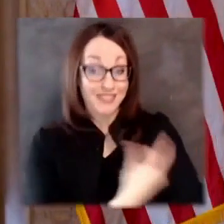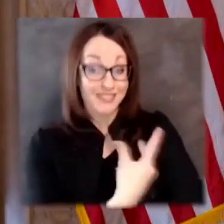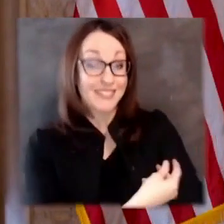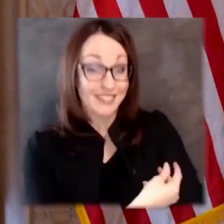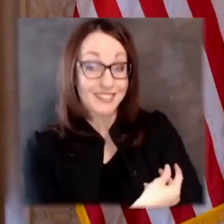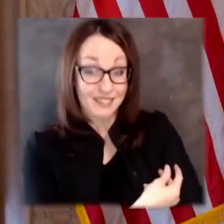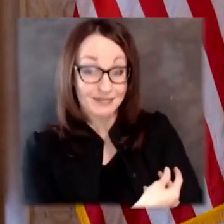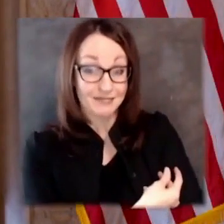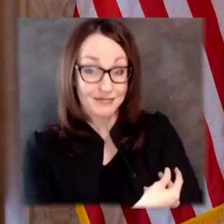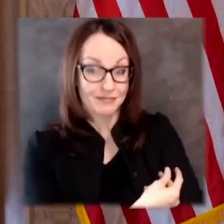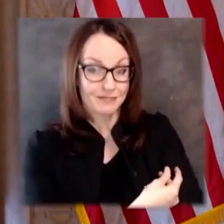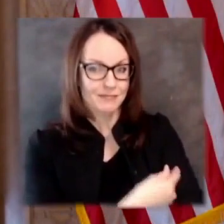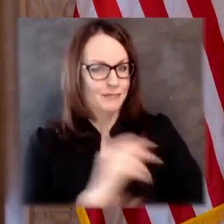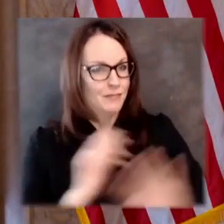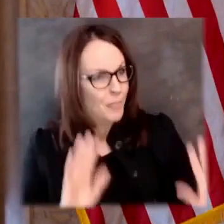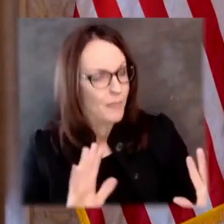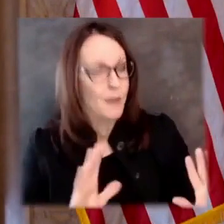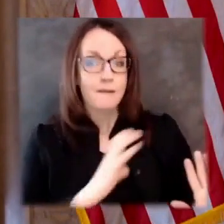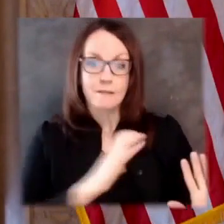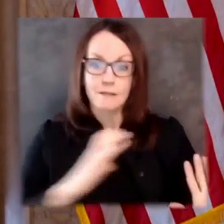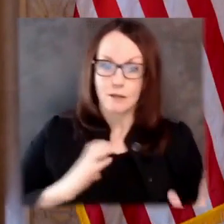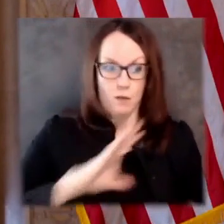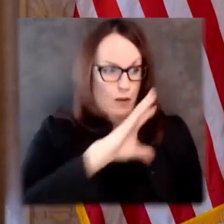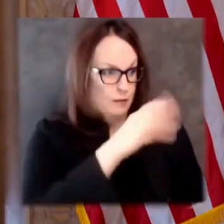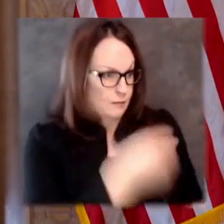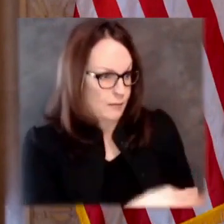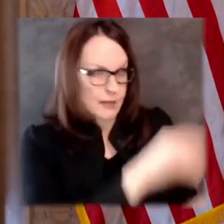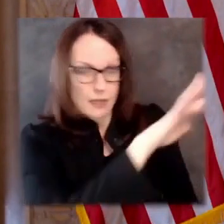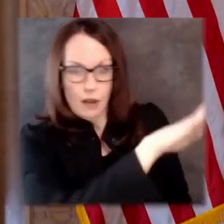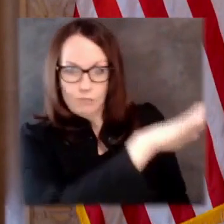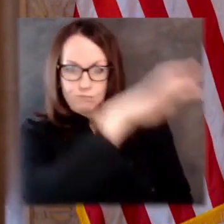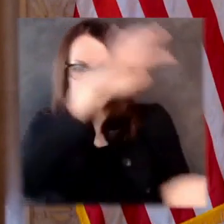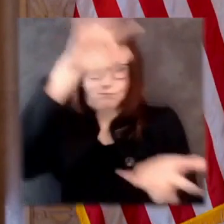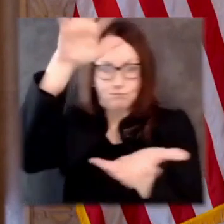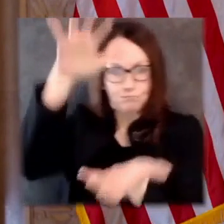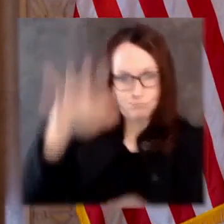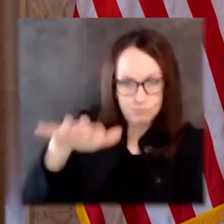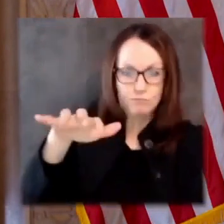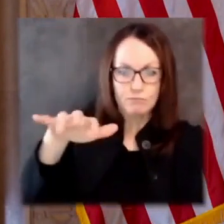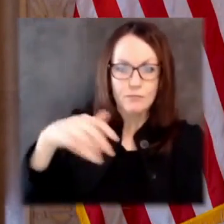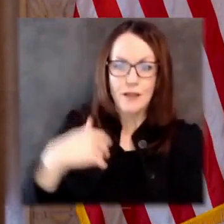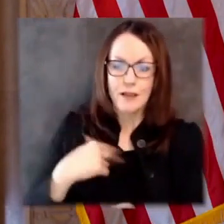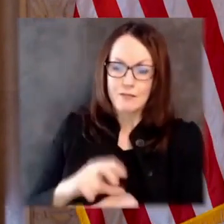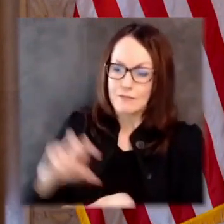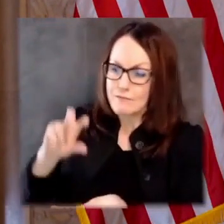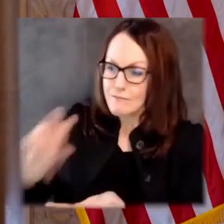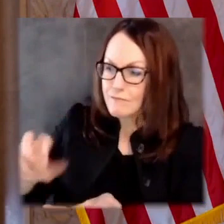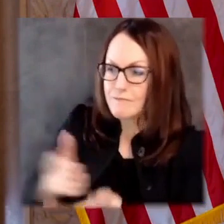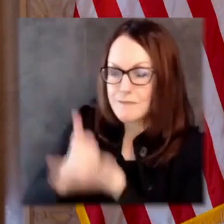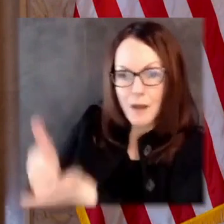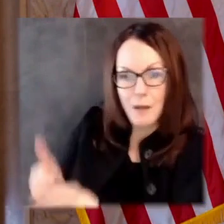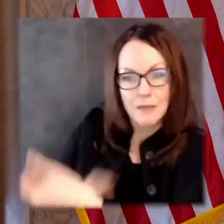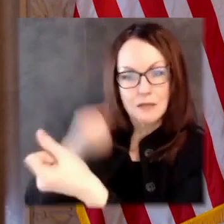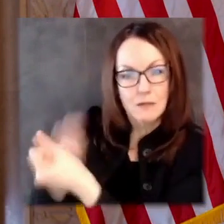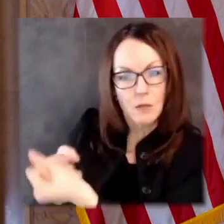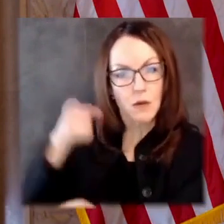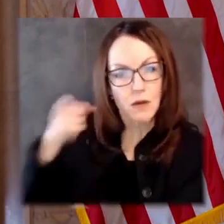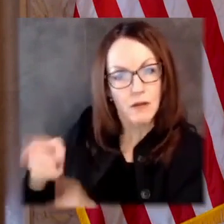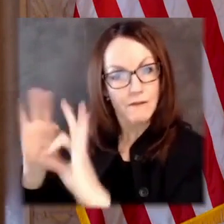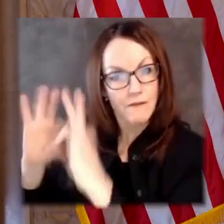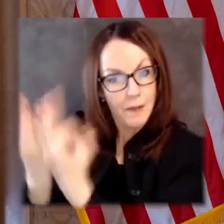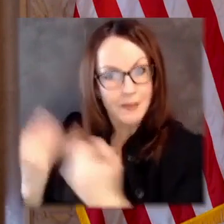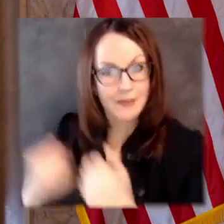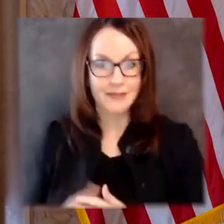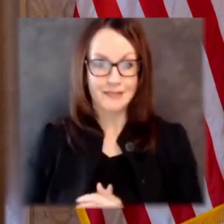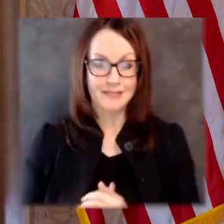while Congress recently provided additional resources to help support families and our state's response, we know it